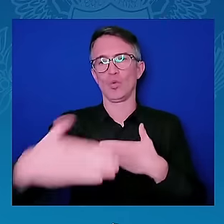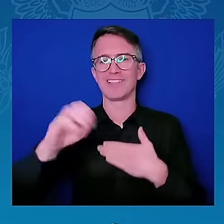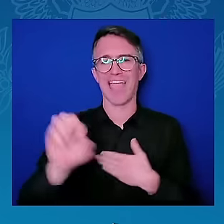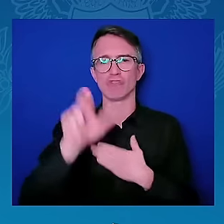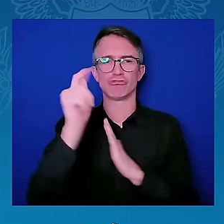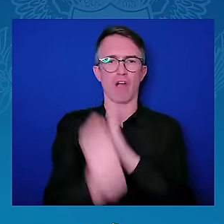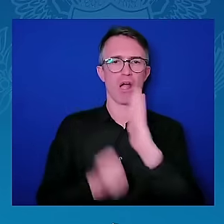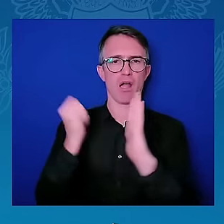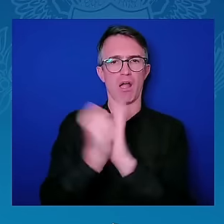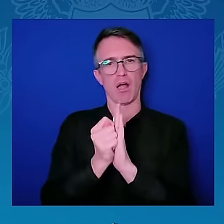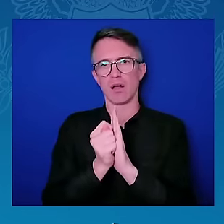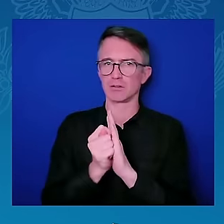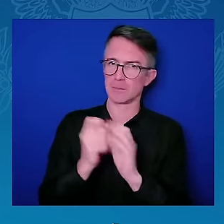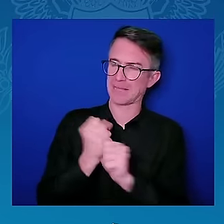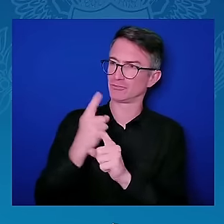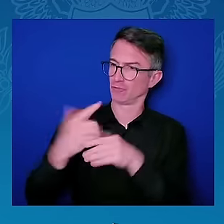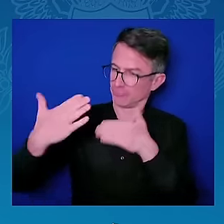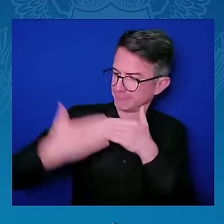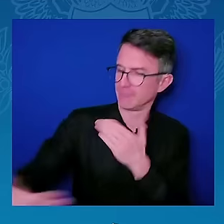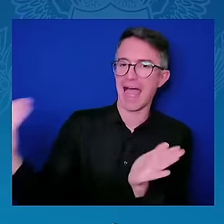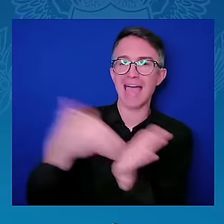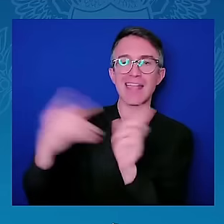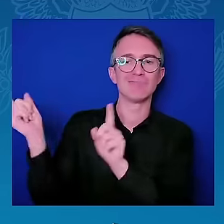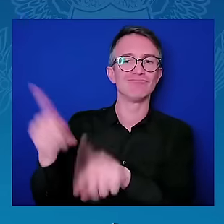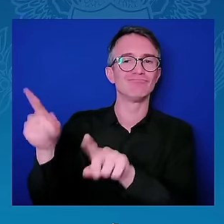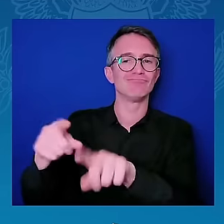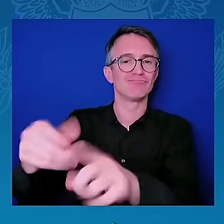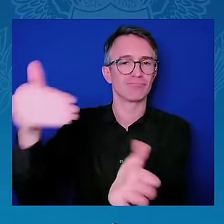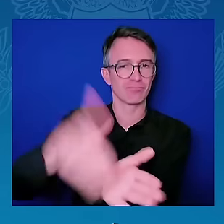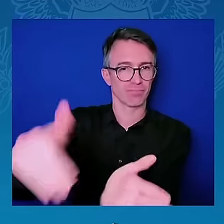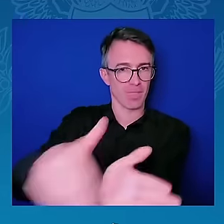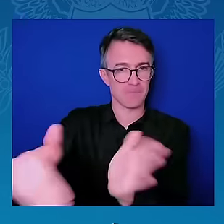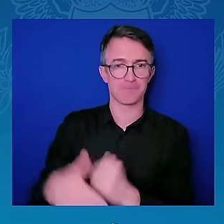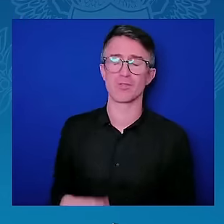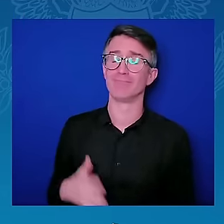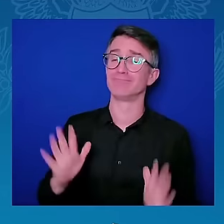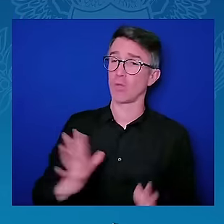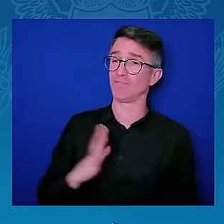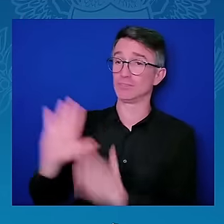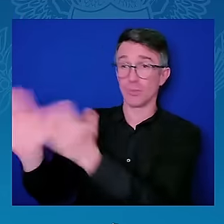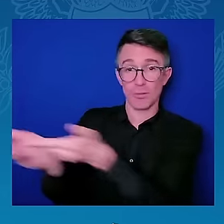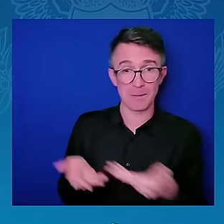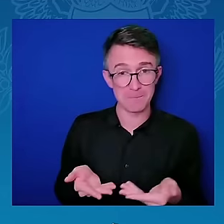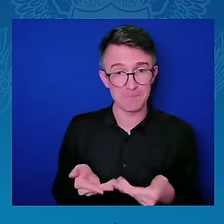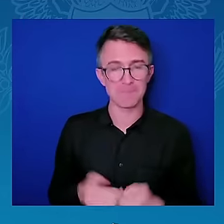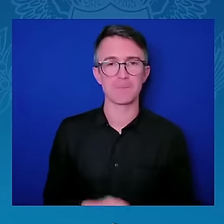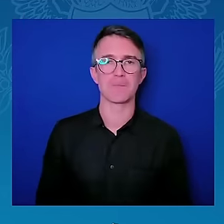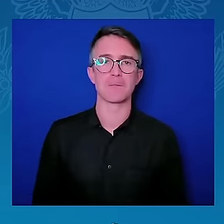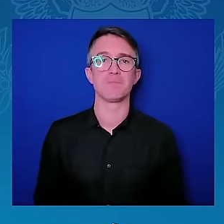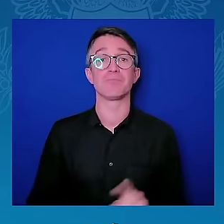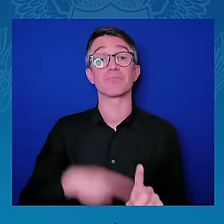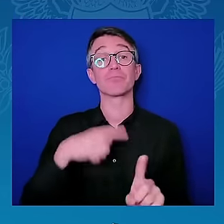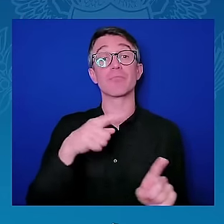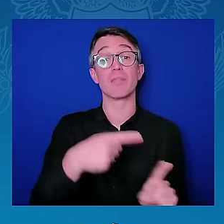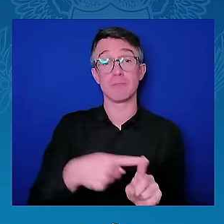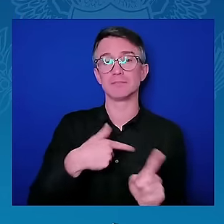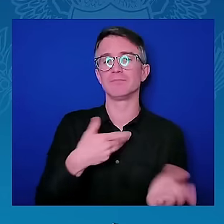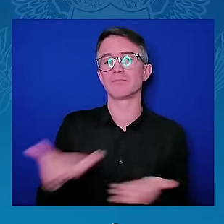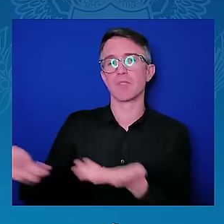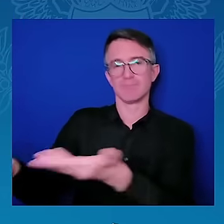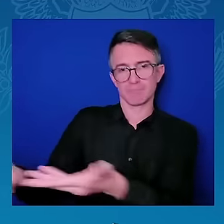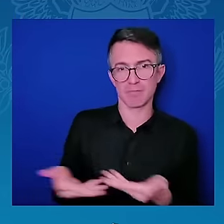business leaders, and industry partners as we observe World Trade Month and on the eve of Africa Day.